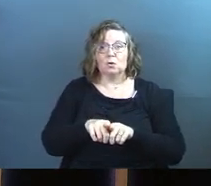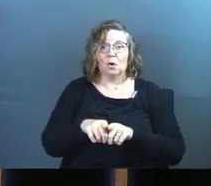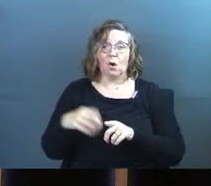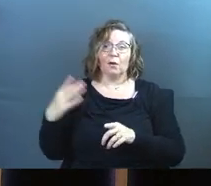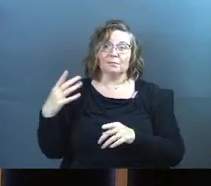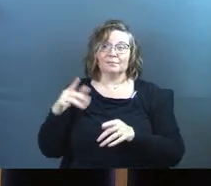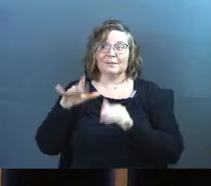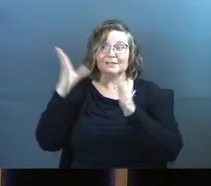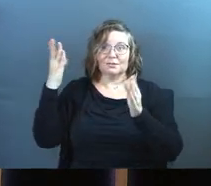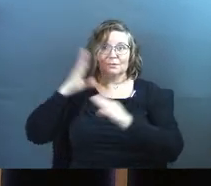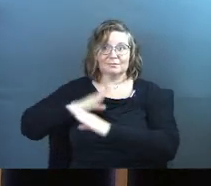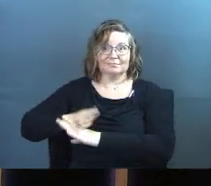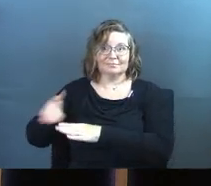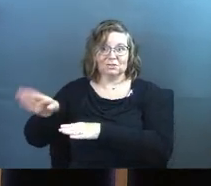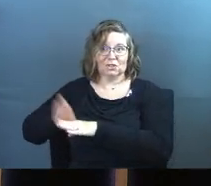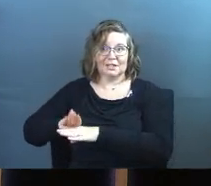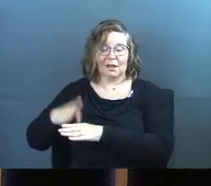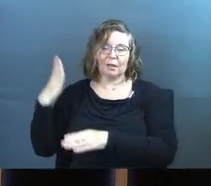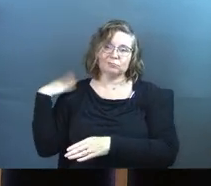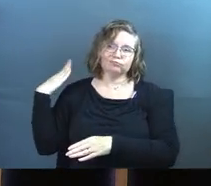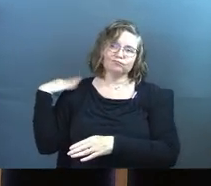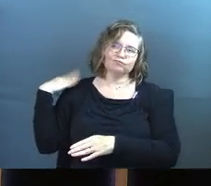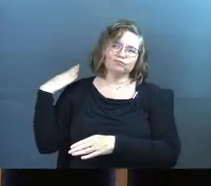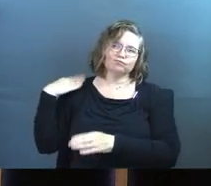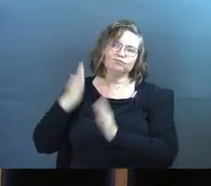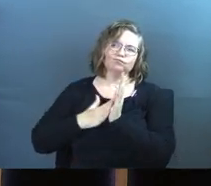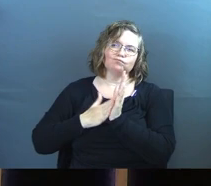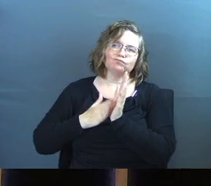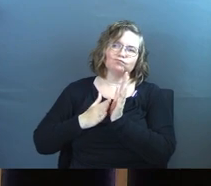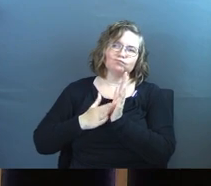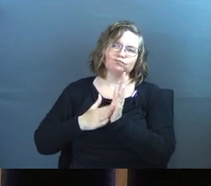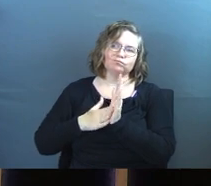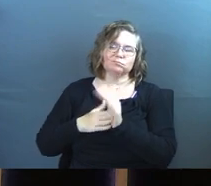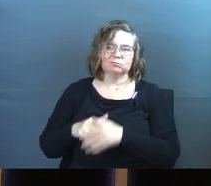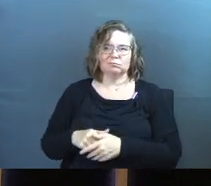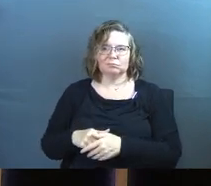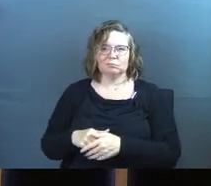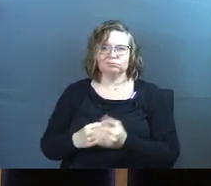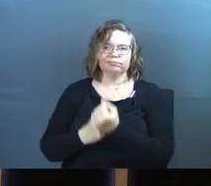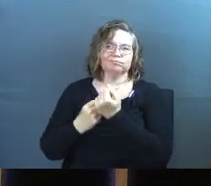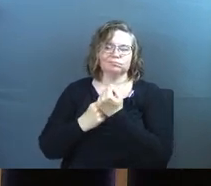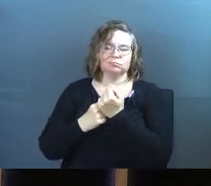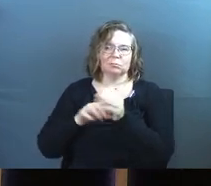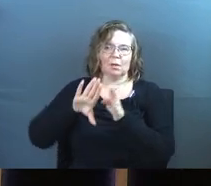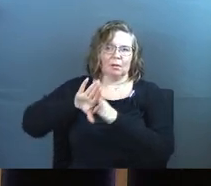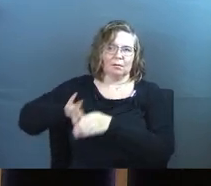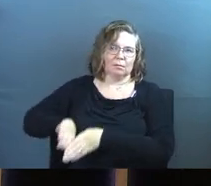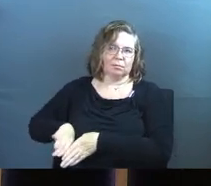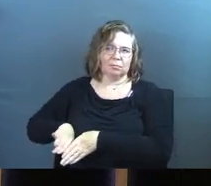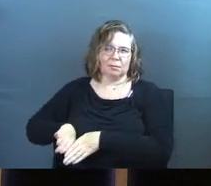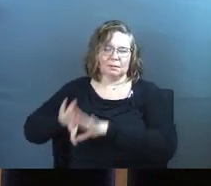pats on the back. All the affirmation, all the social, all the... You shut it all down.